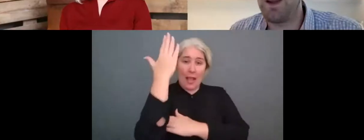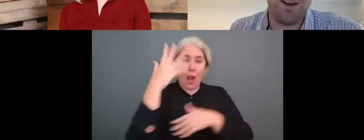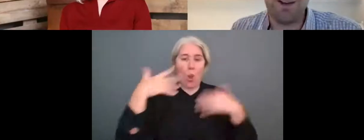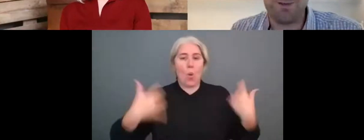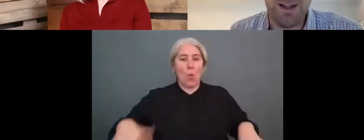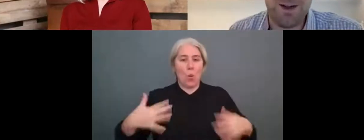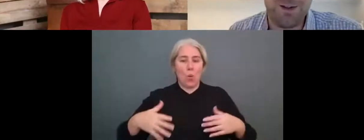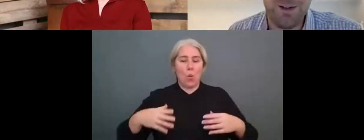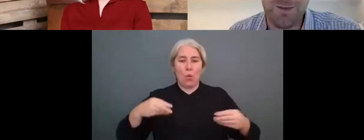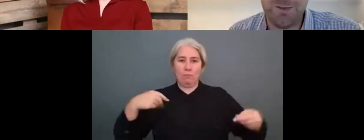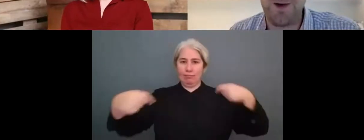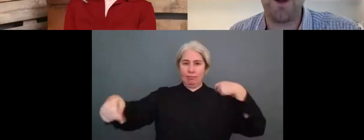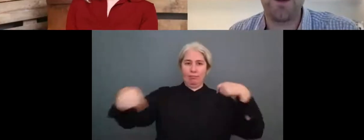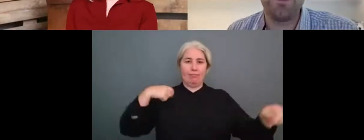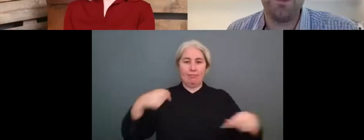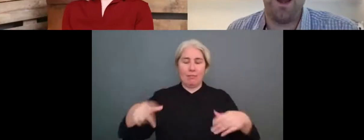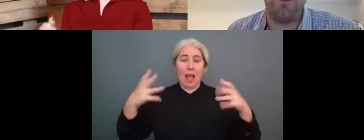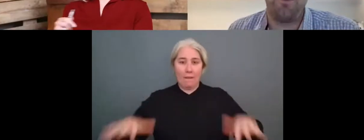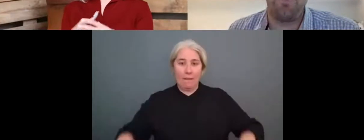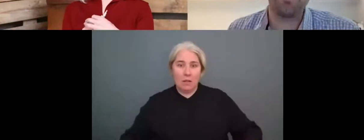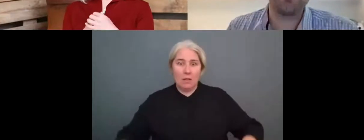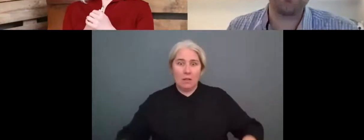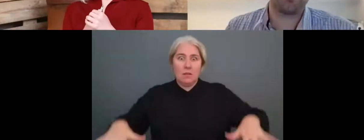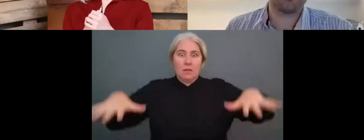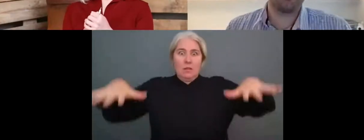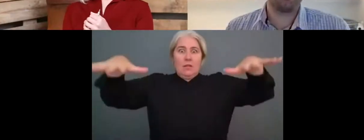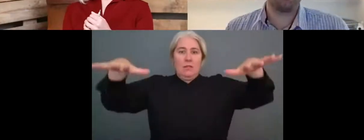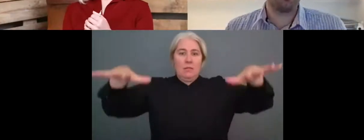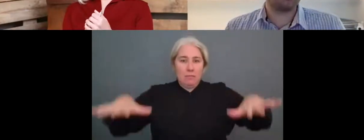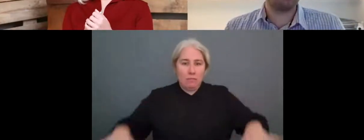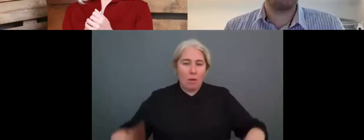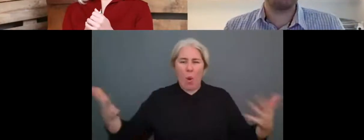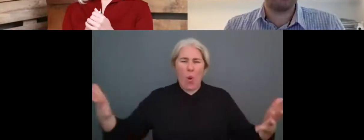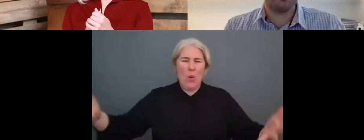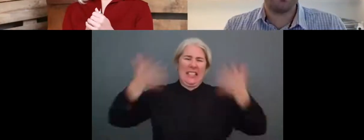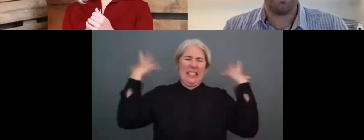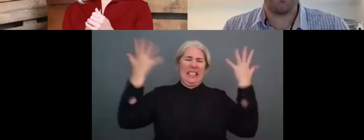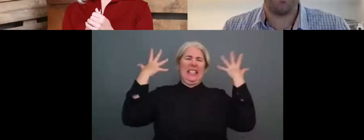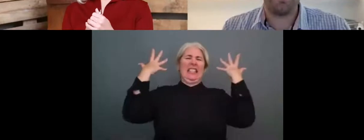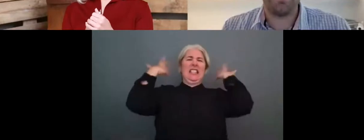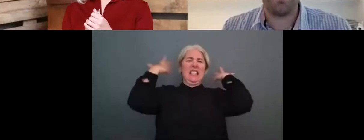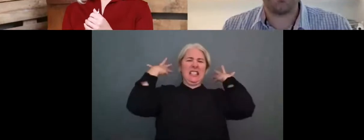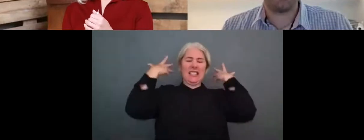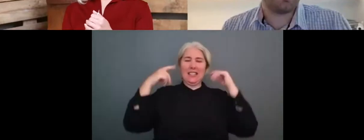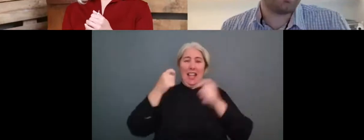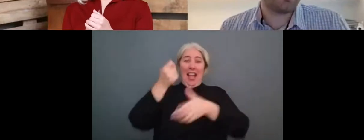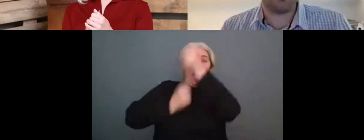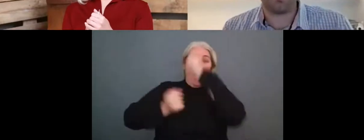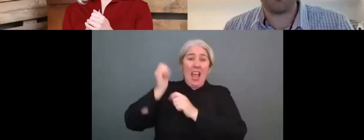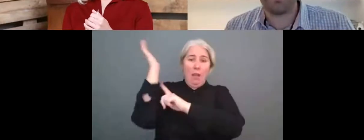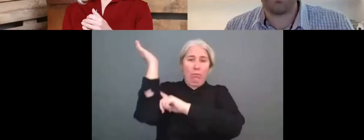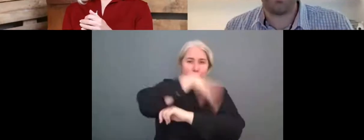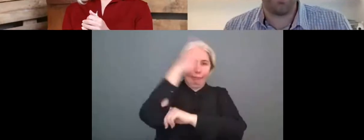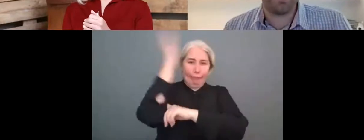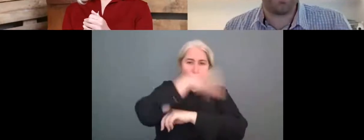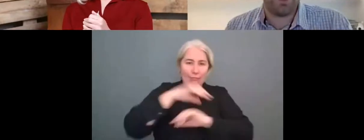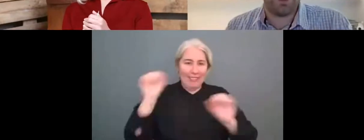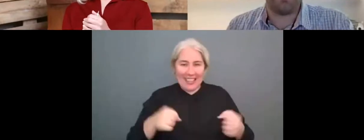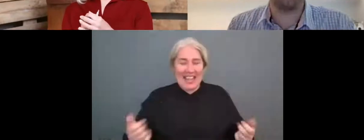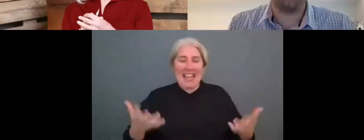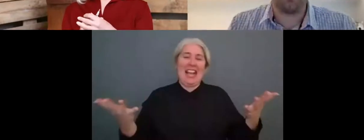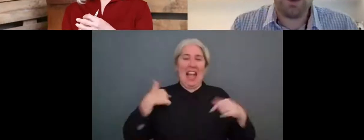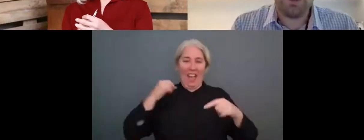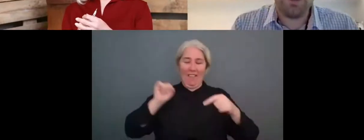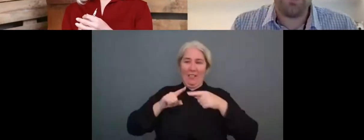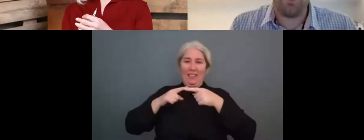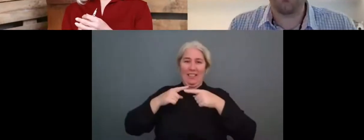as well as tires and that kind of stuff as well. But, um, what we decided we would seek that opportunity to sailing can be a technical sport. So typically